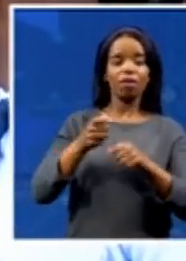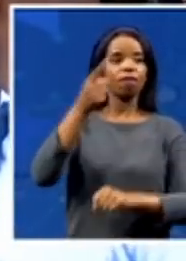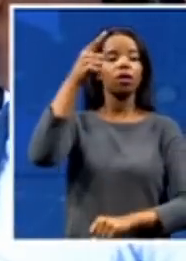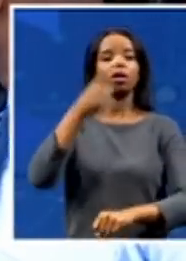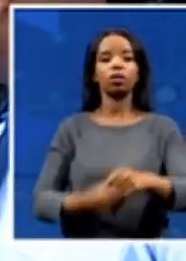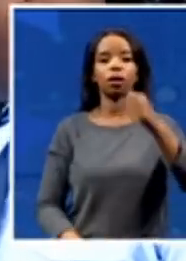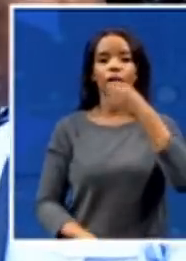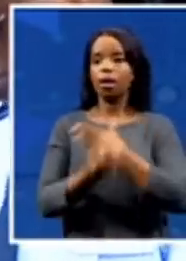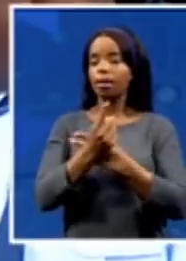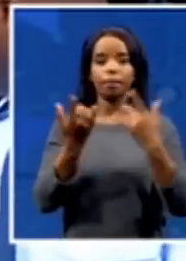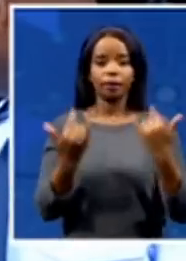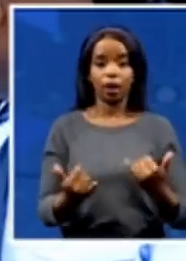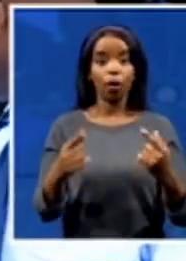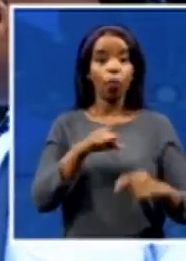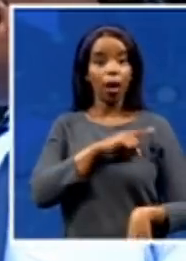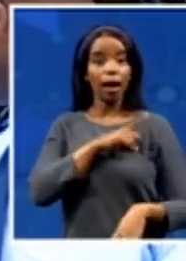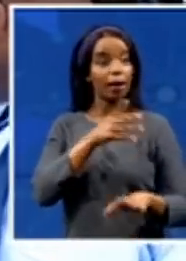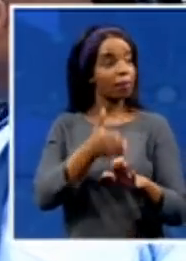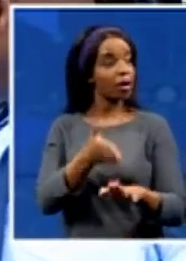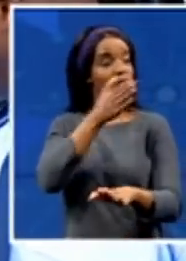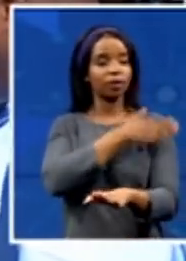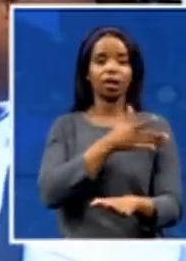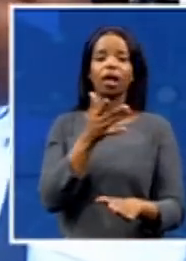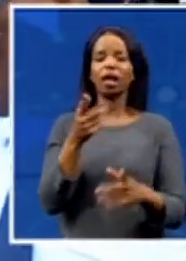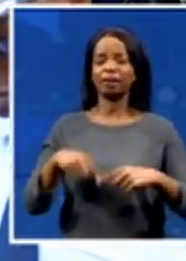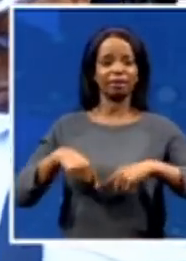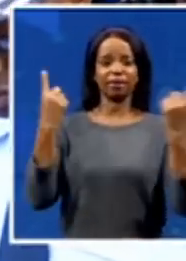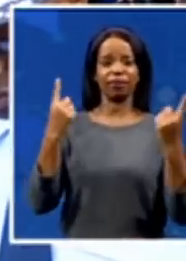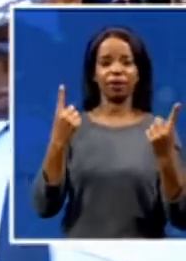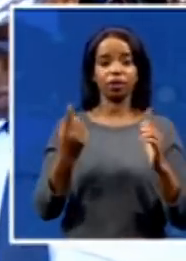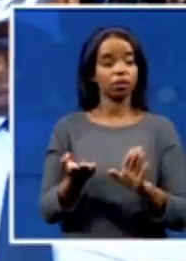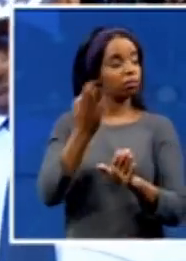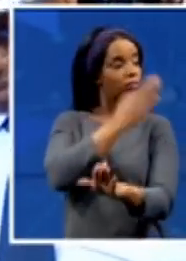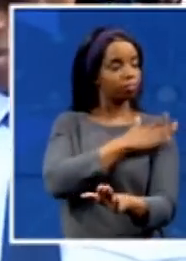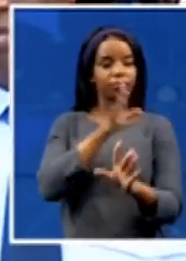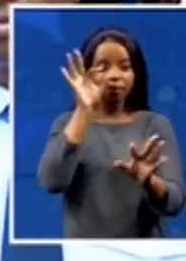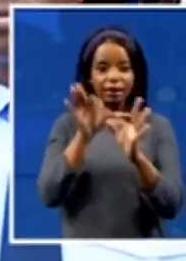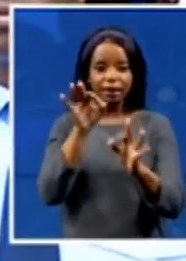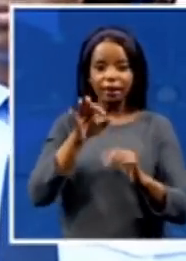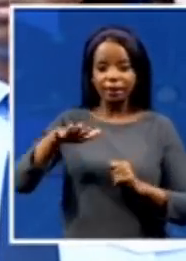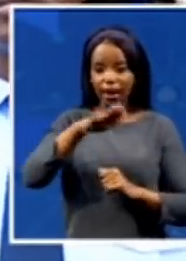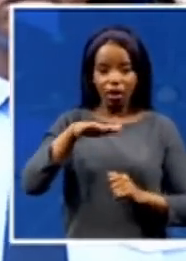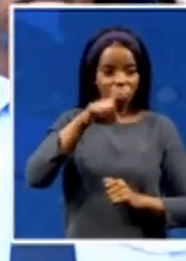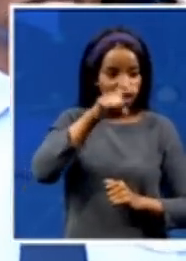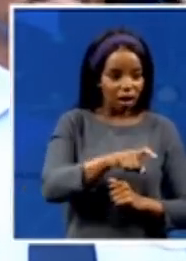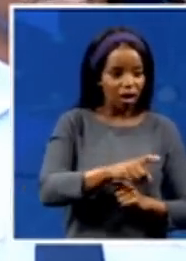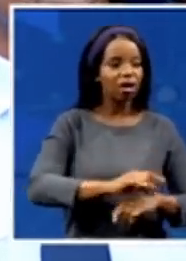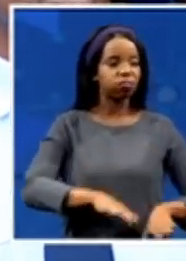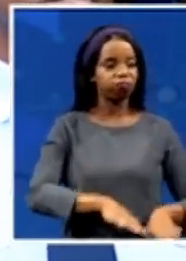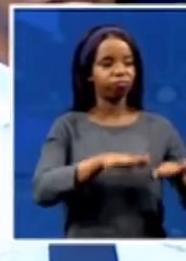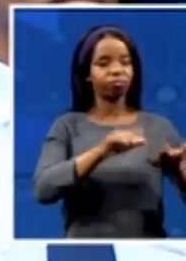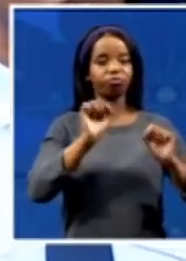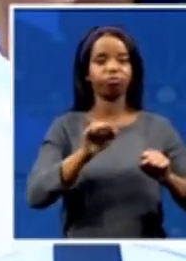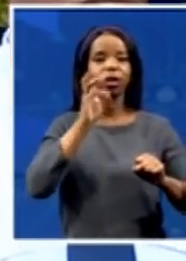the previous floods were targeted in certain areas. So, these ones were all overhead, no boundaries, they were not even